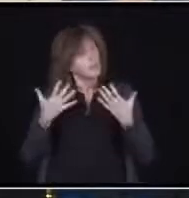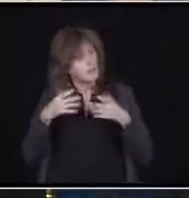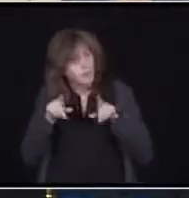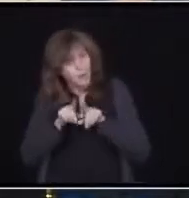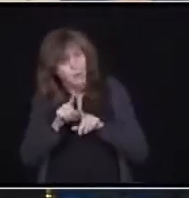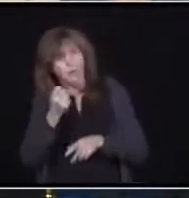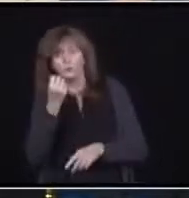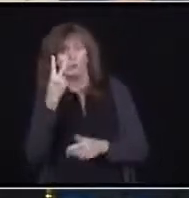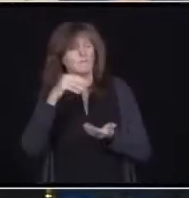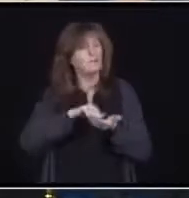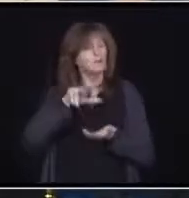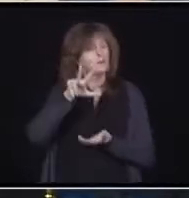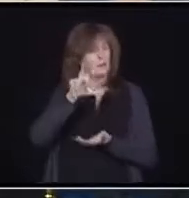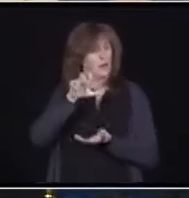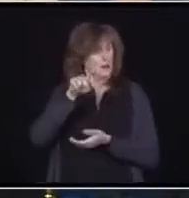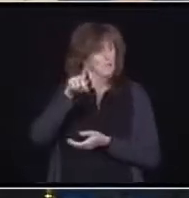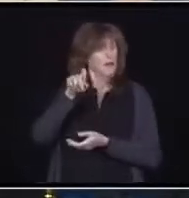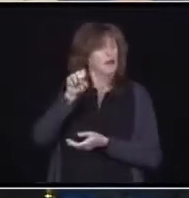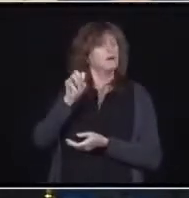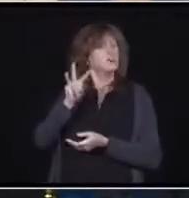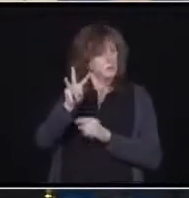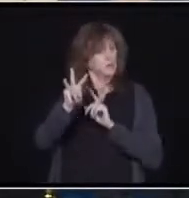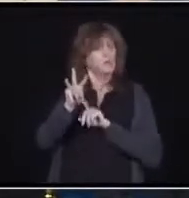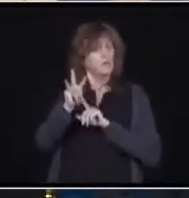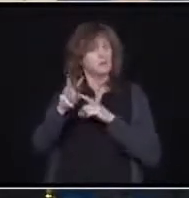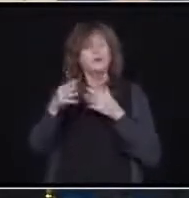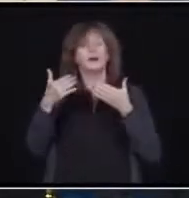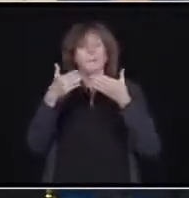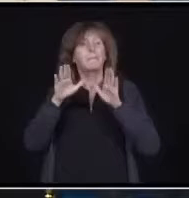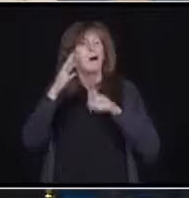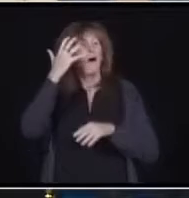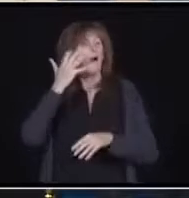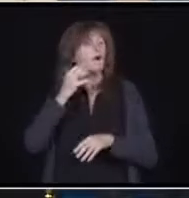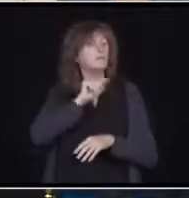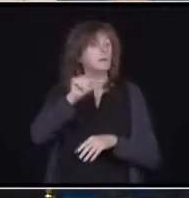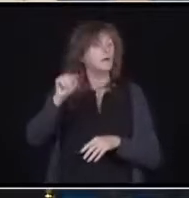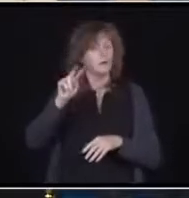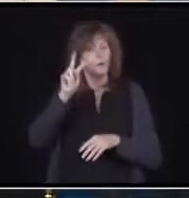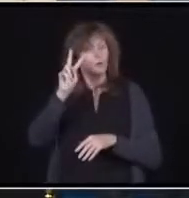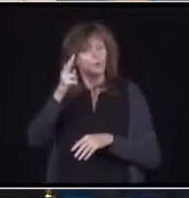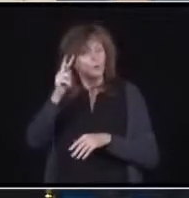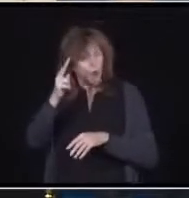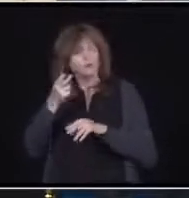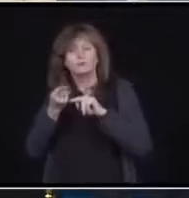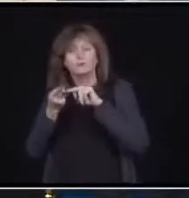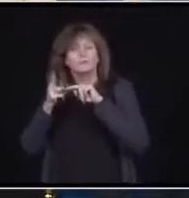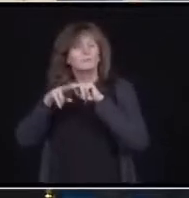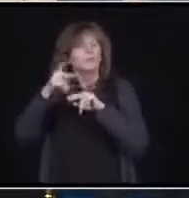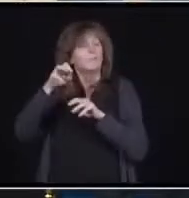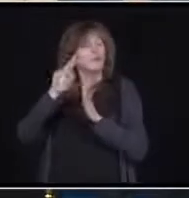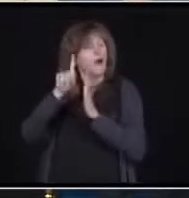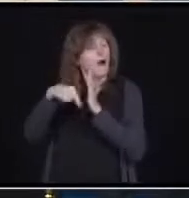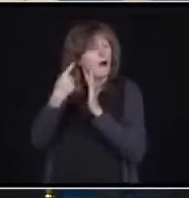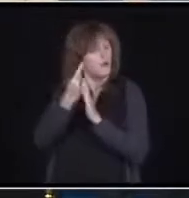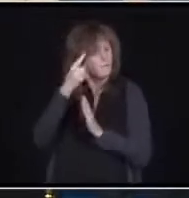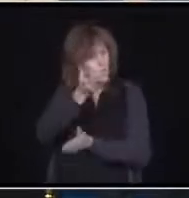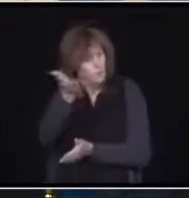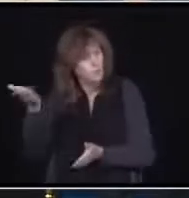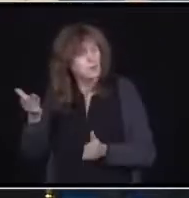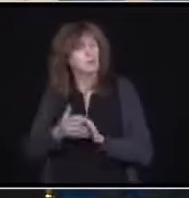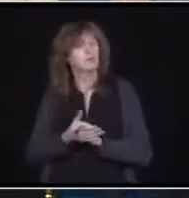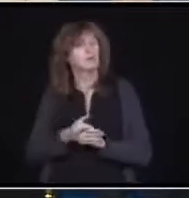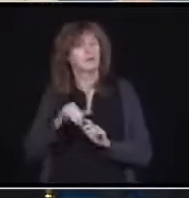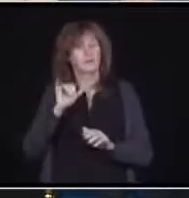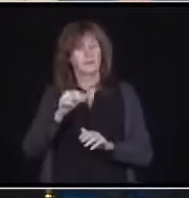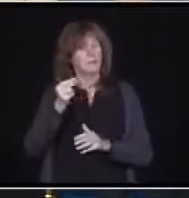PSWs in the public hospitals. Today's funding is a first step that will provide a pay raise until